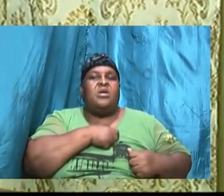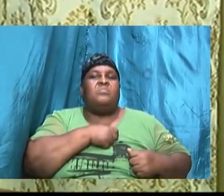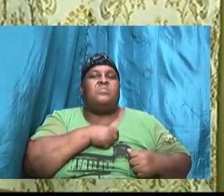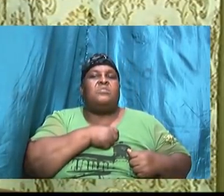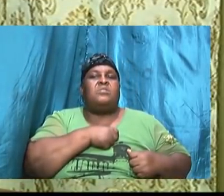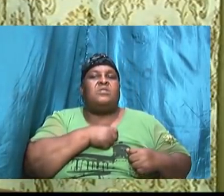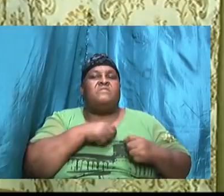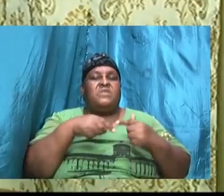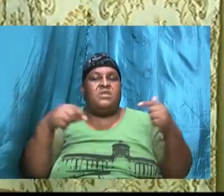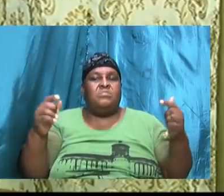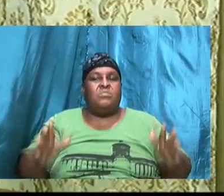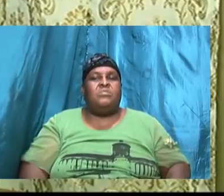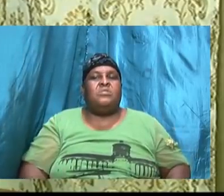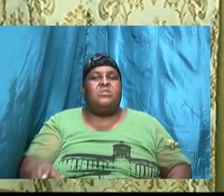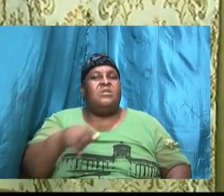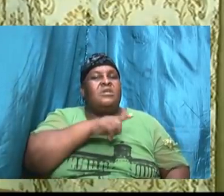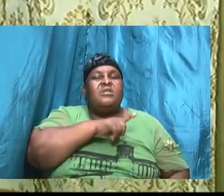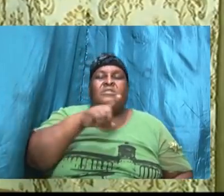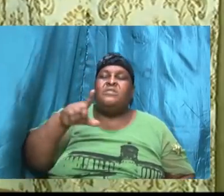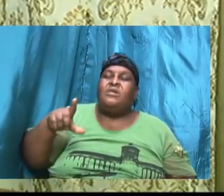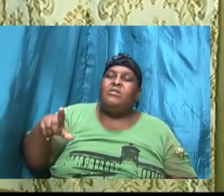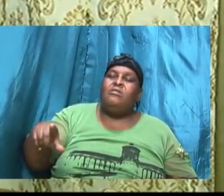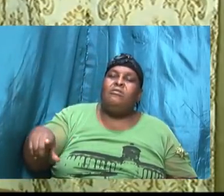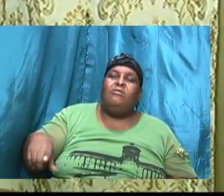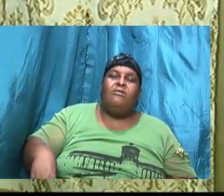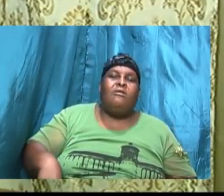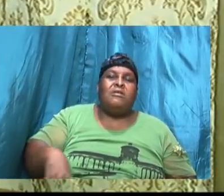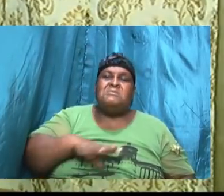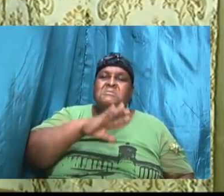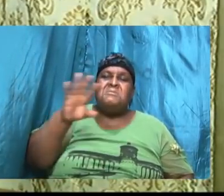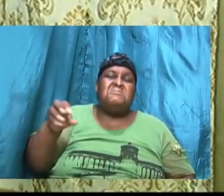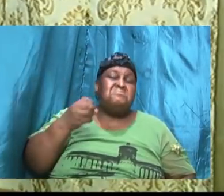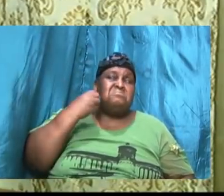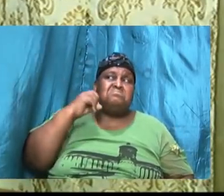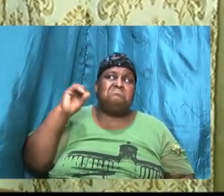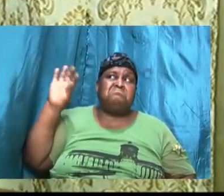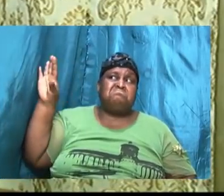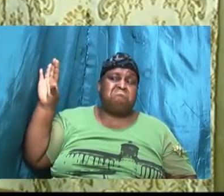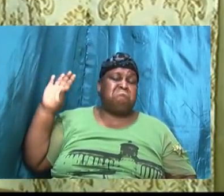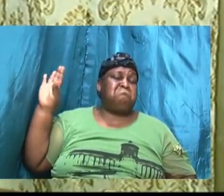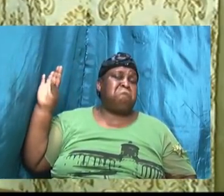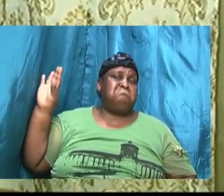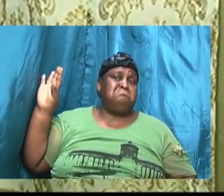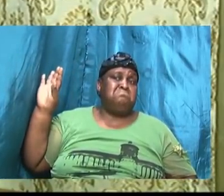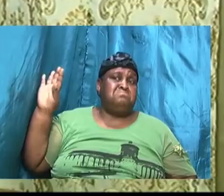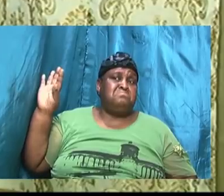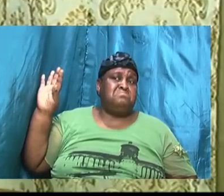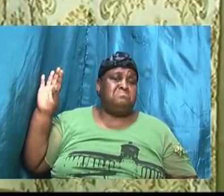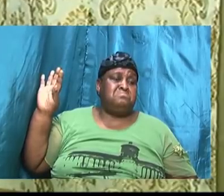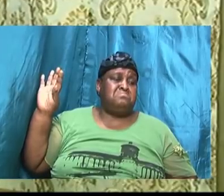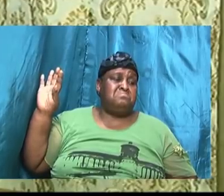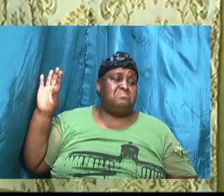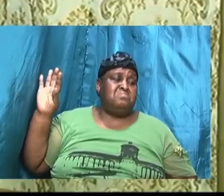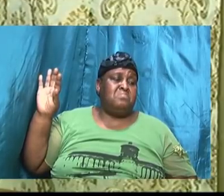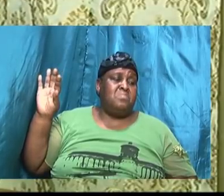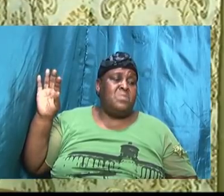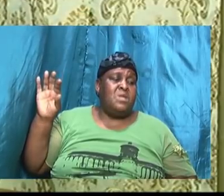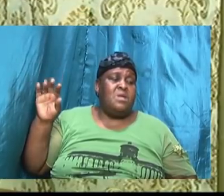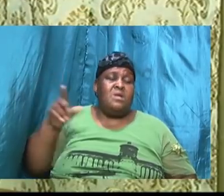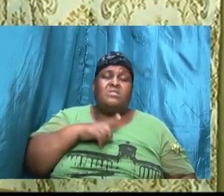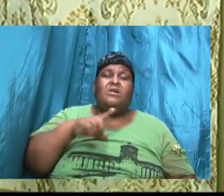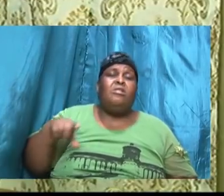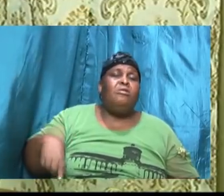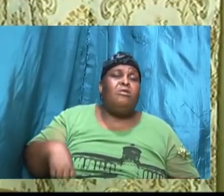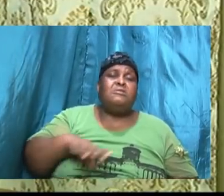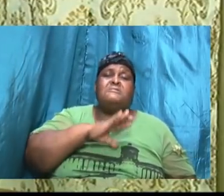the Lord did not ignore this was the same situation and the Lord did not